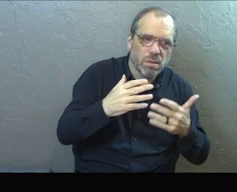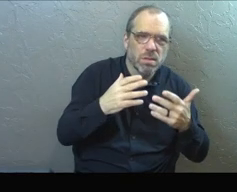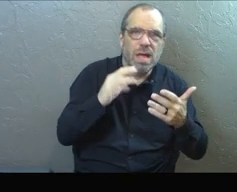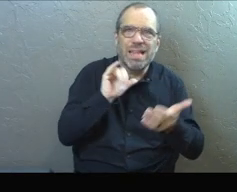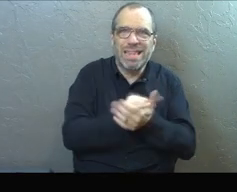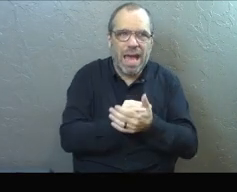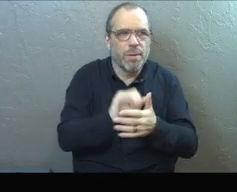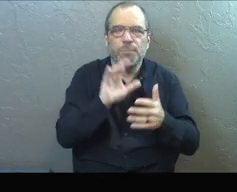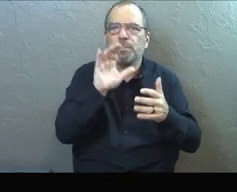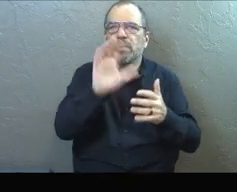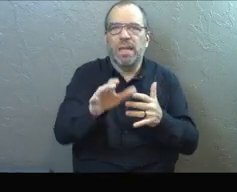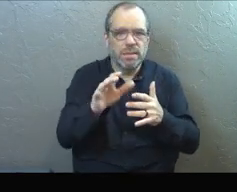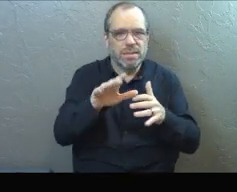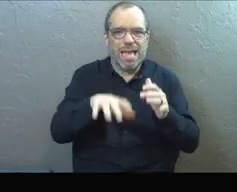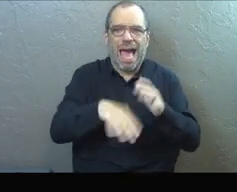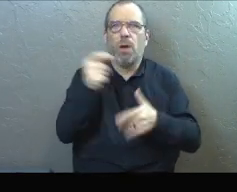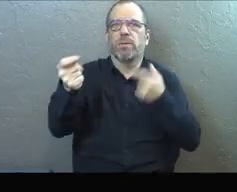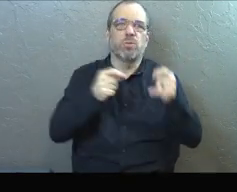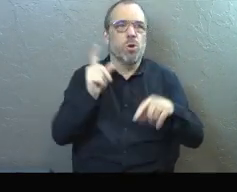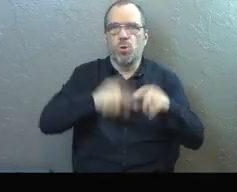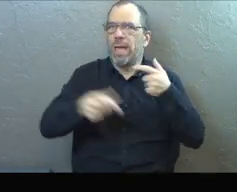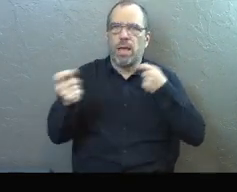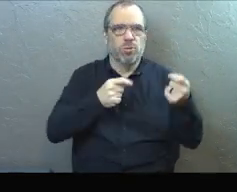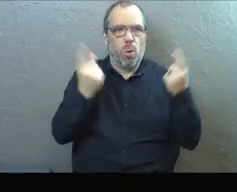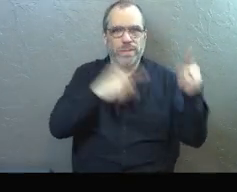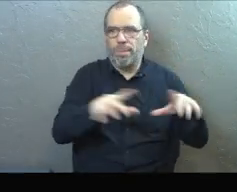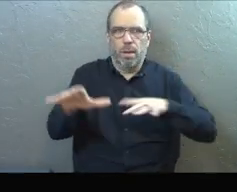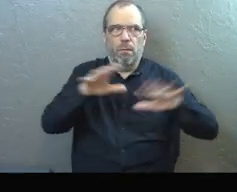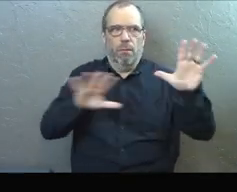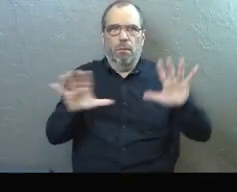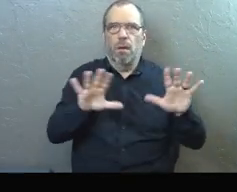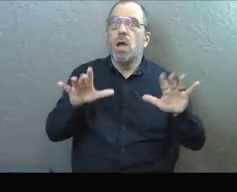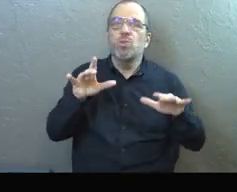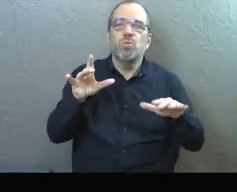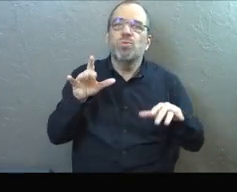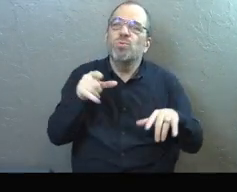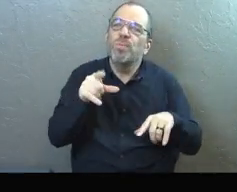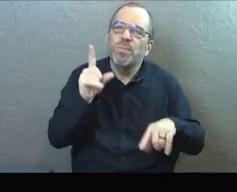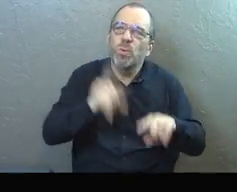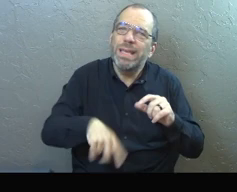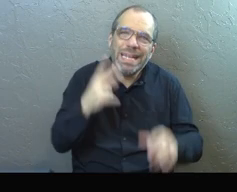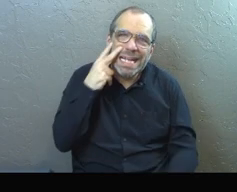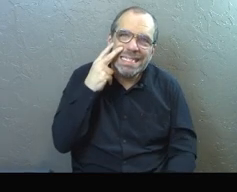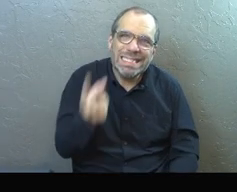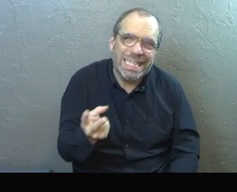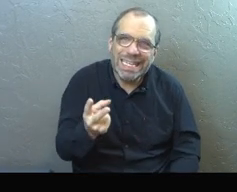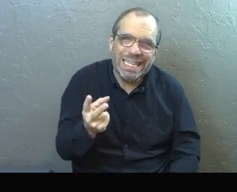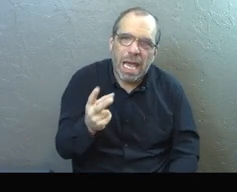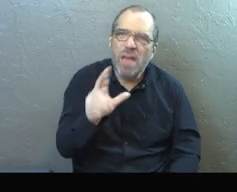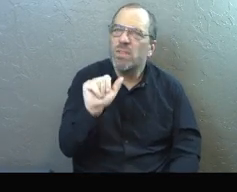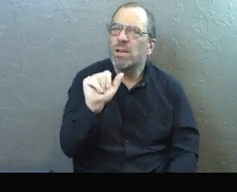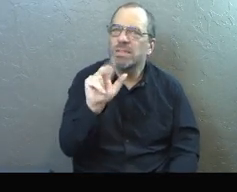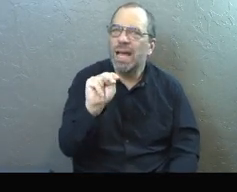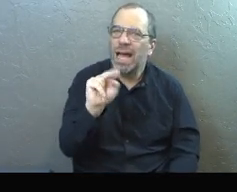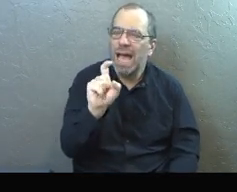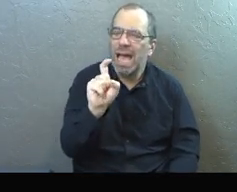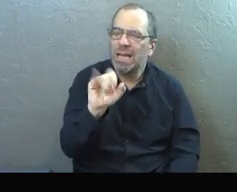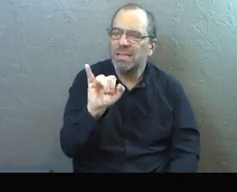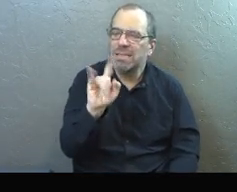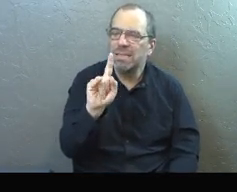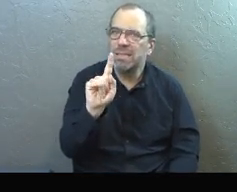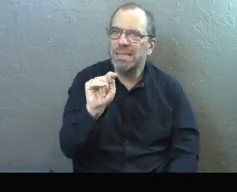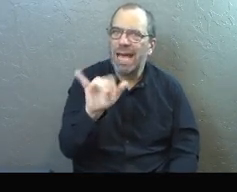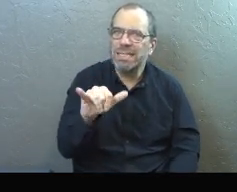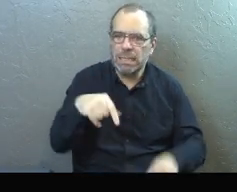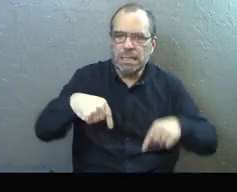darkness tells us you're this is out of control. You can't control what's happening in here because you can't see. There's an anxiety. There's a weakness